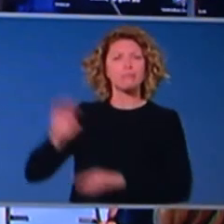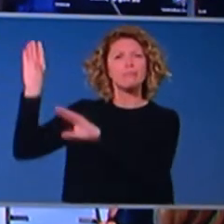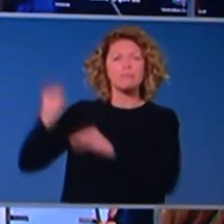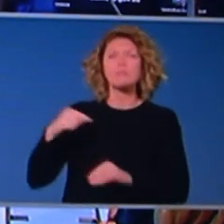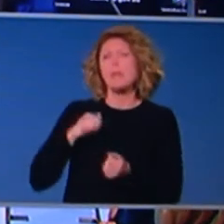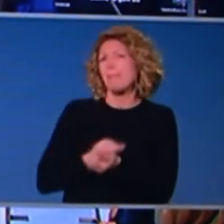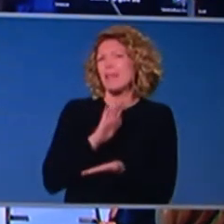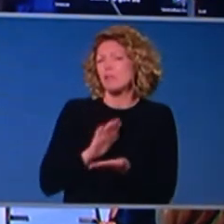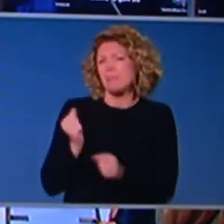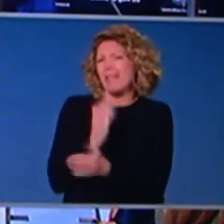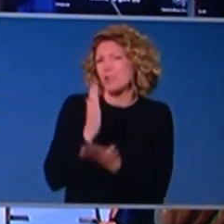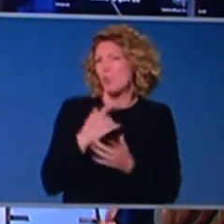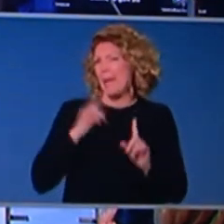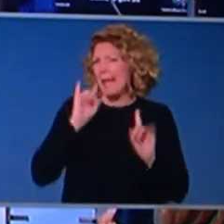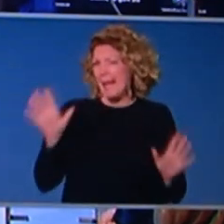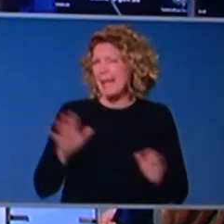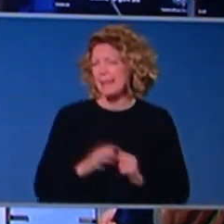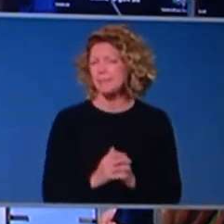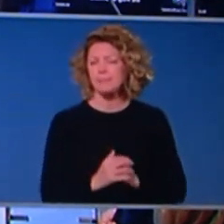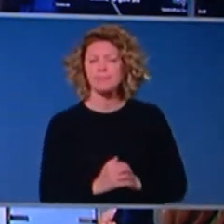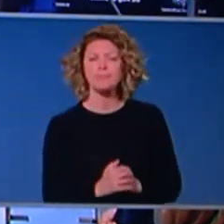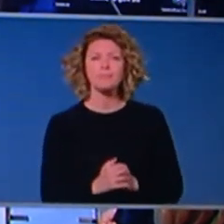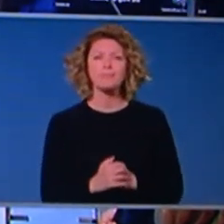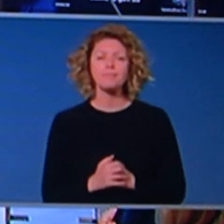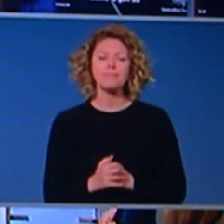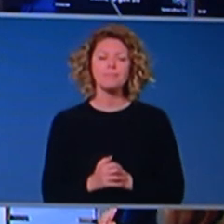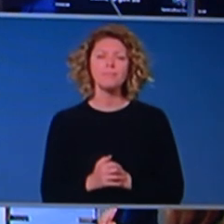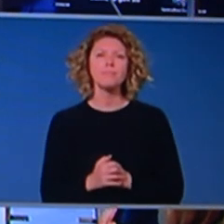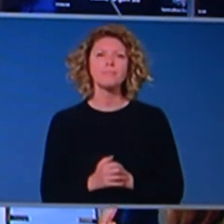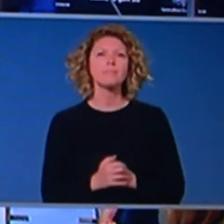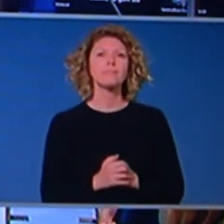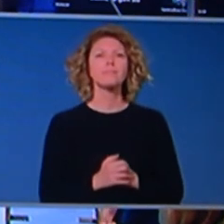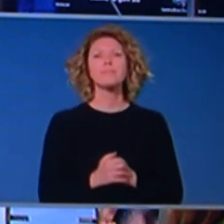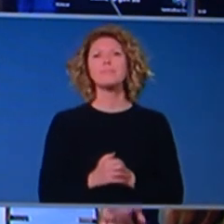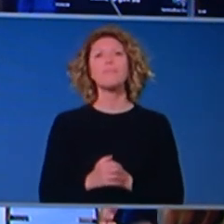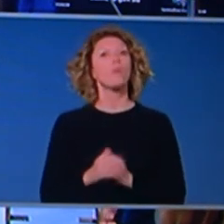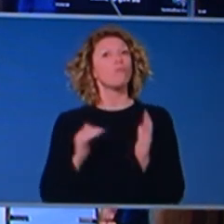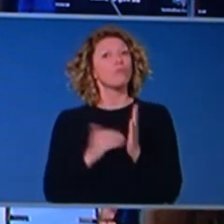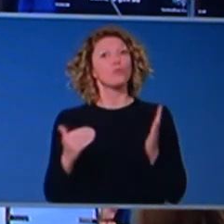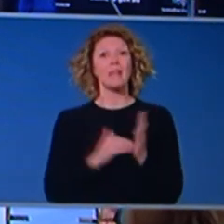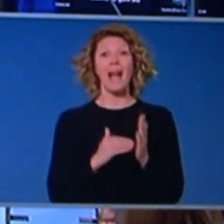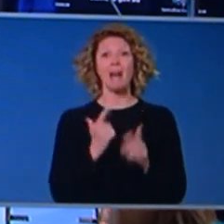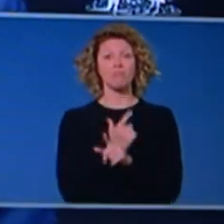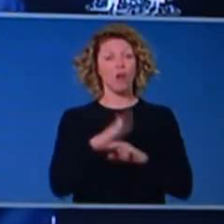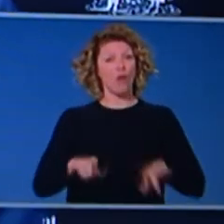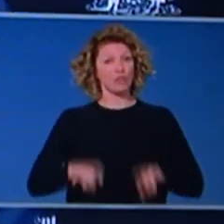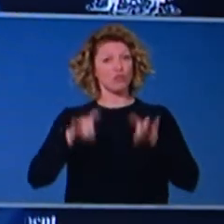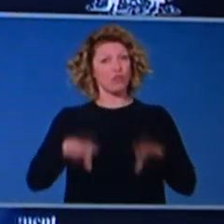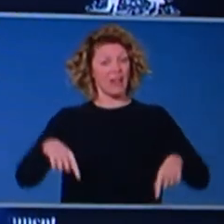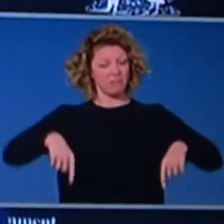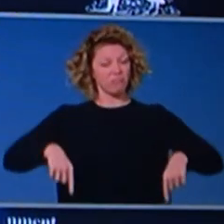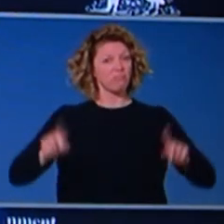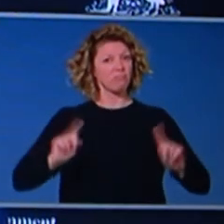Thanks, PM. So the status of the pandemic in Australia today, we have